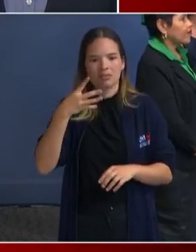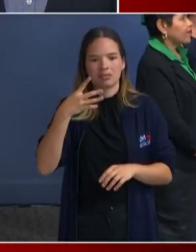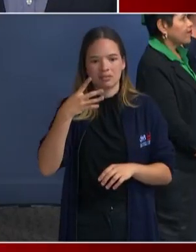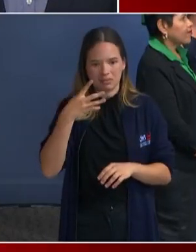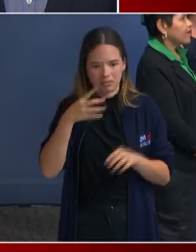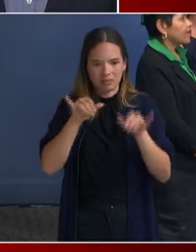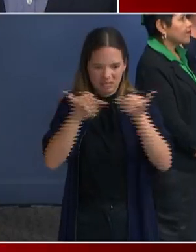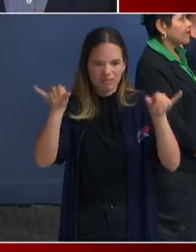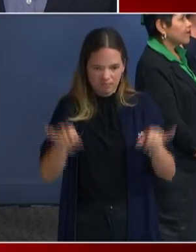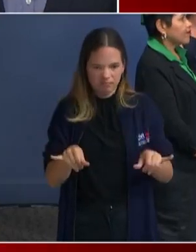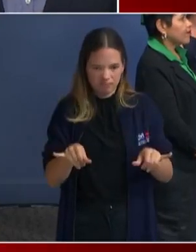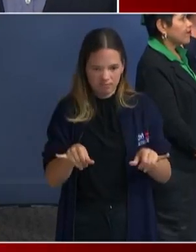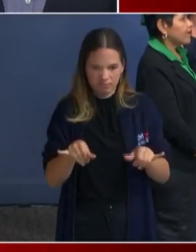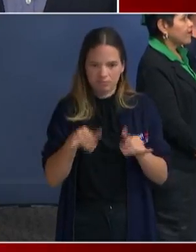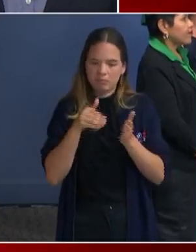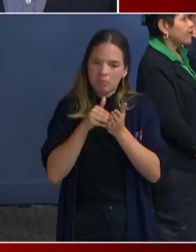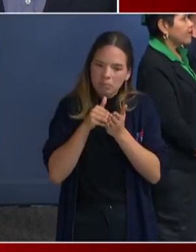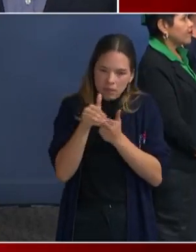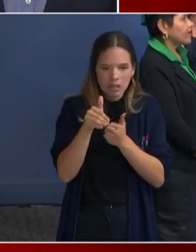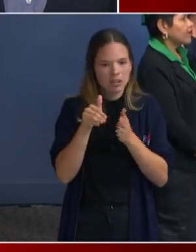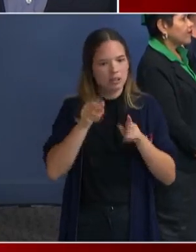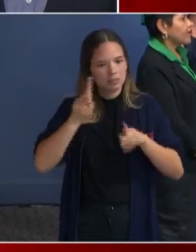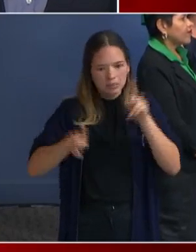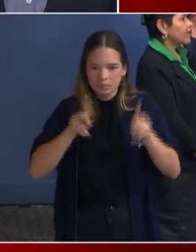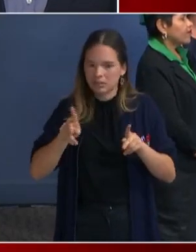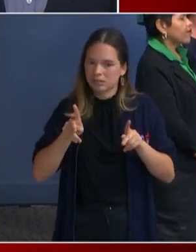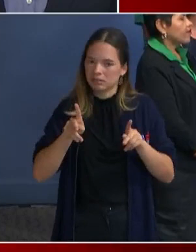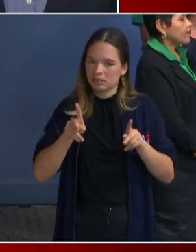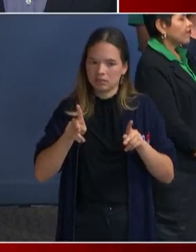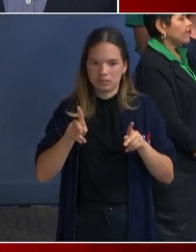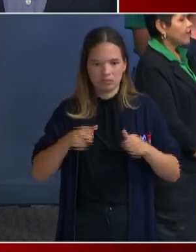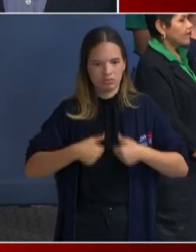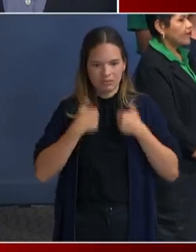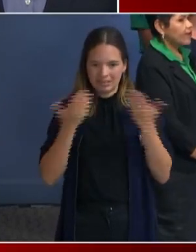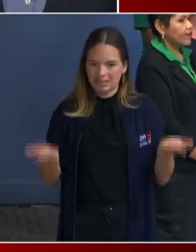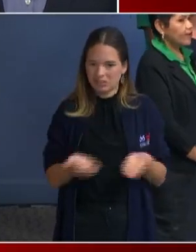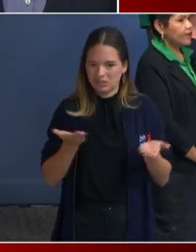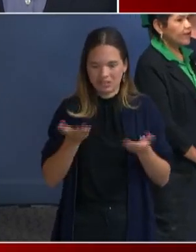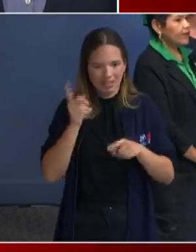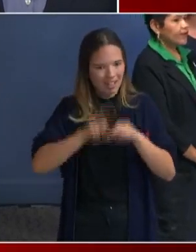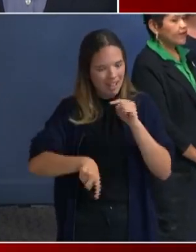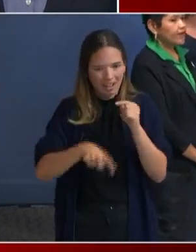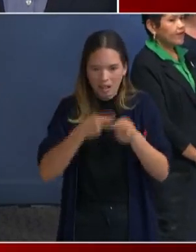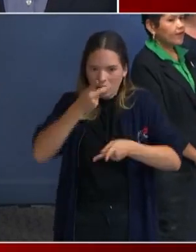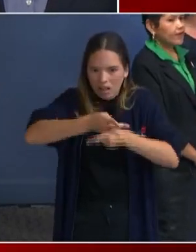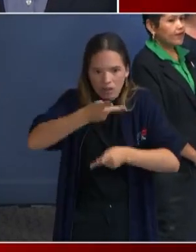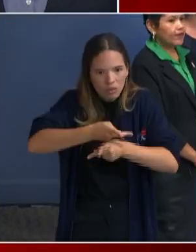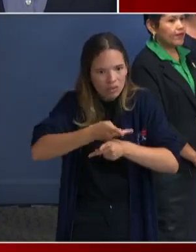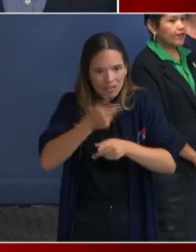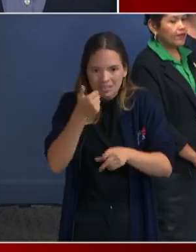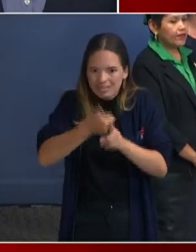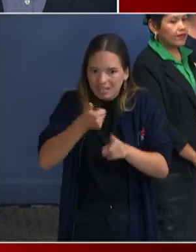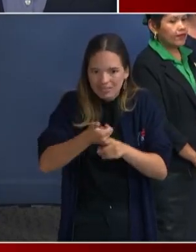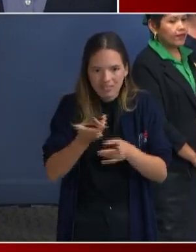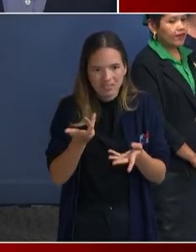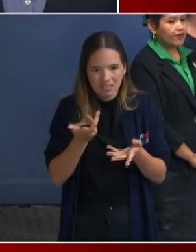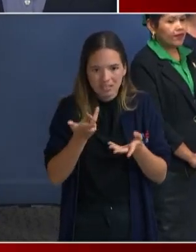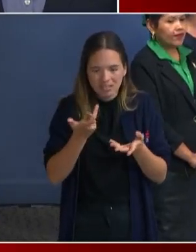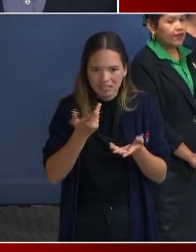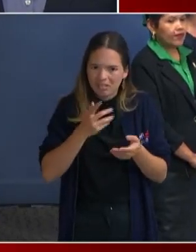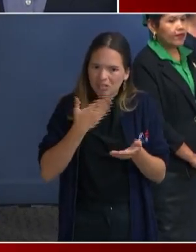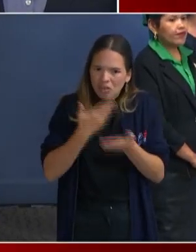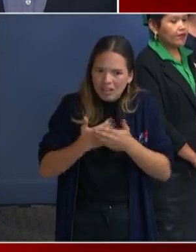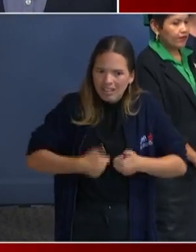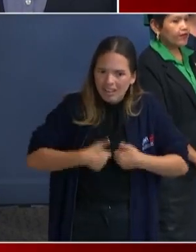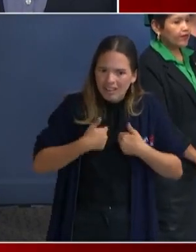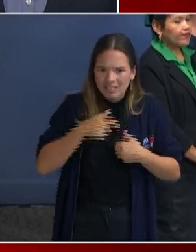in this country who don't have the means, um, to take care of themselves and have a secure life. And we need a pathway to